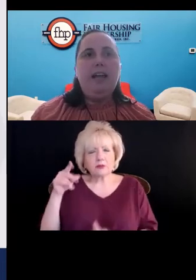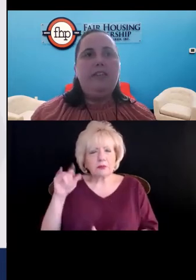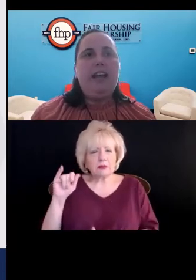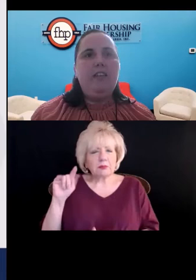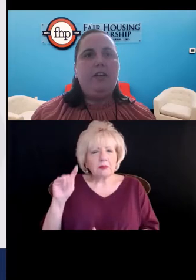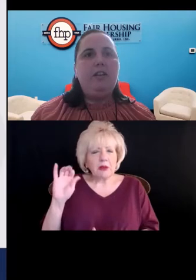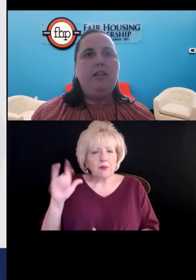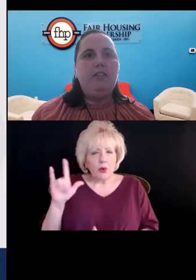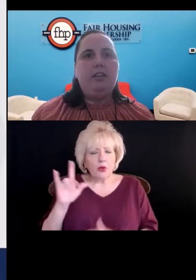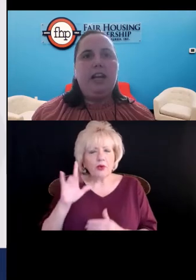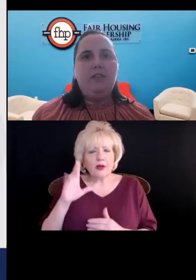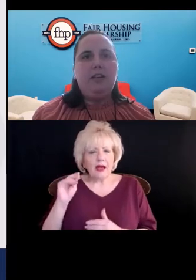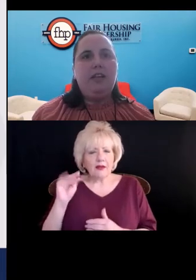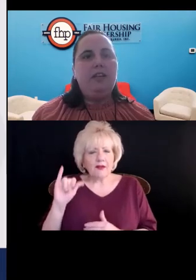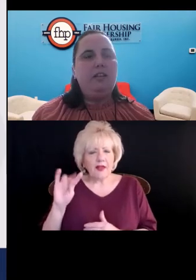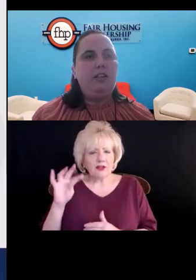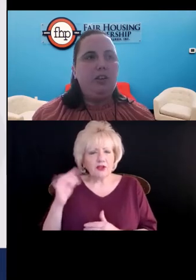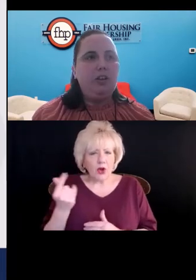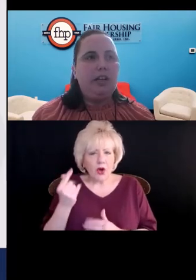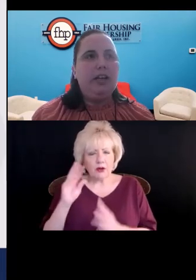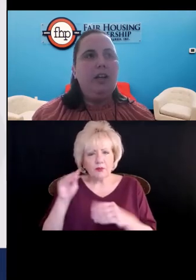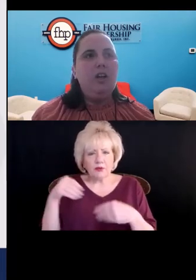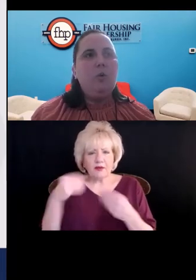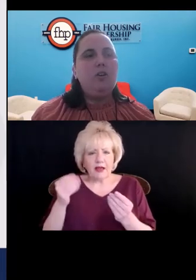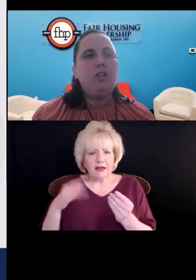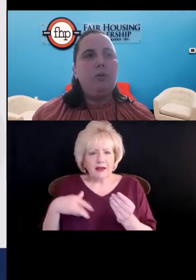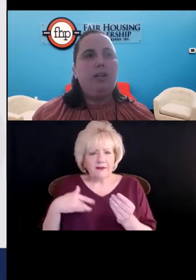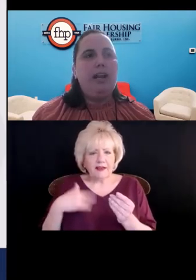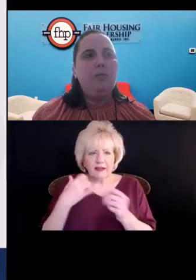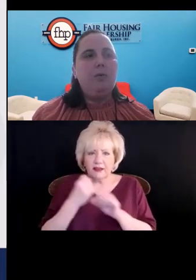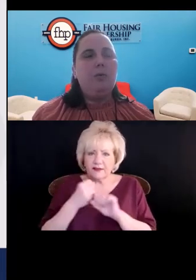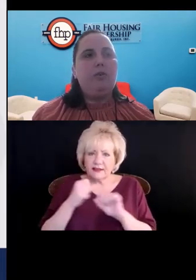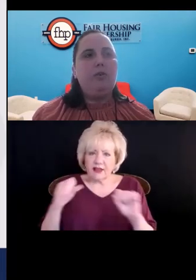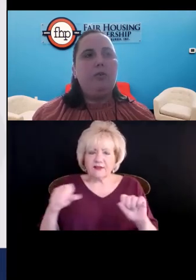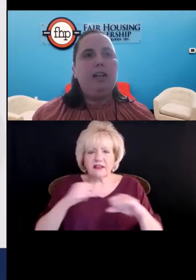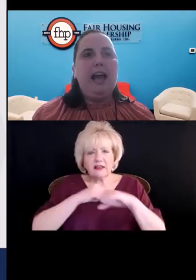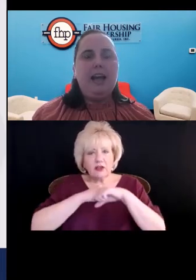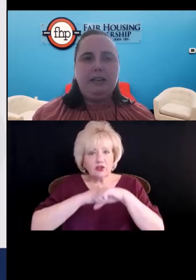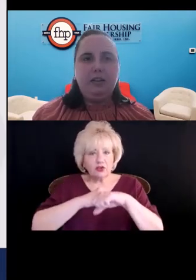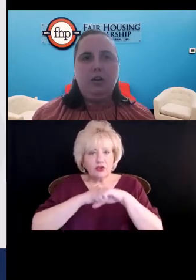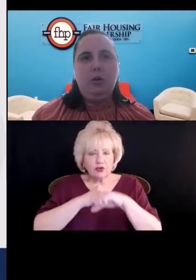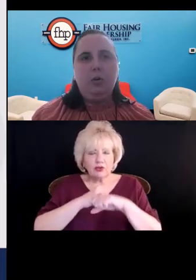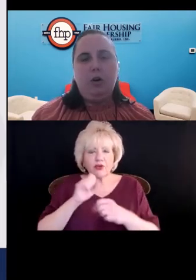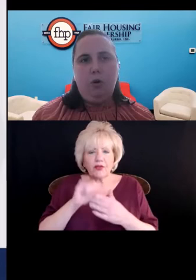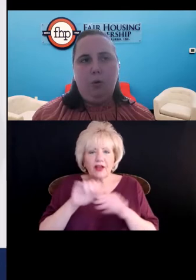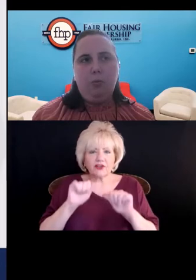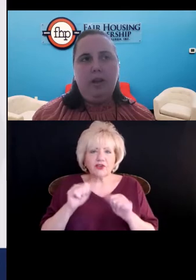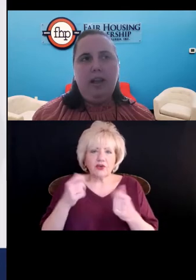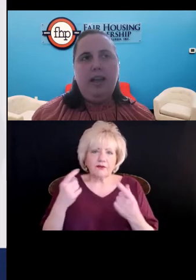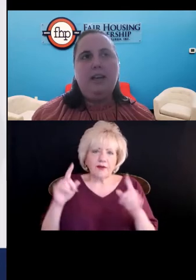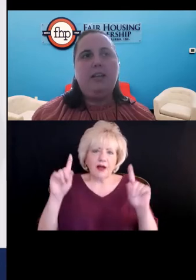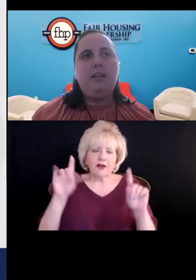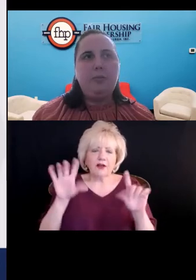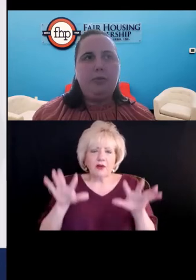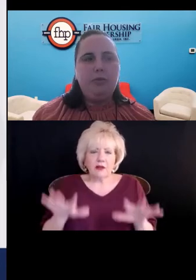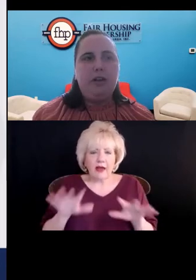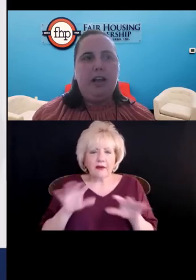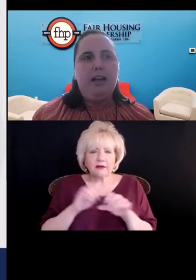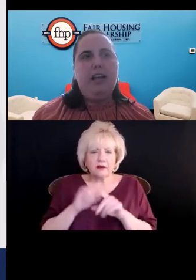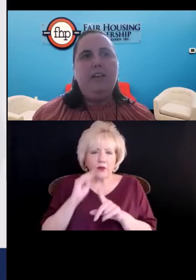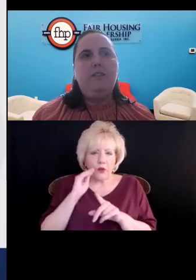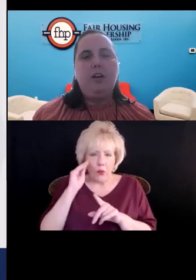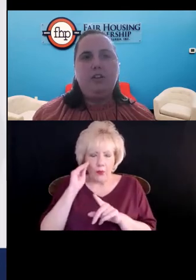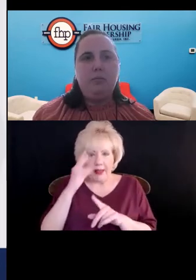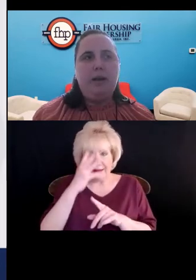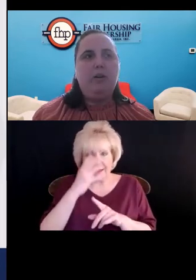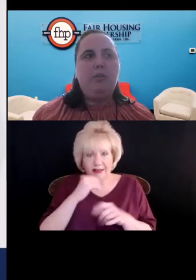provided that feelings of safety and security where she was able to relax in her own home and sleep through the